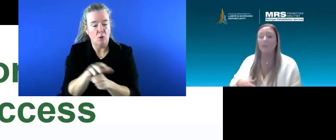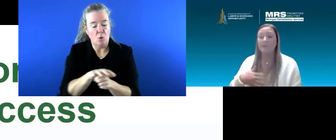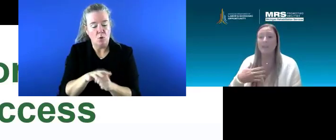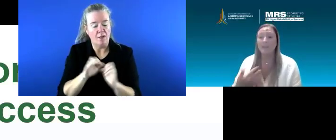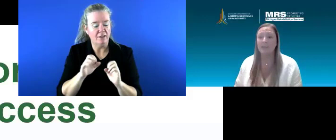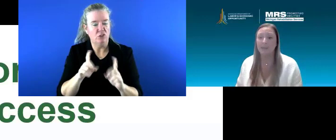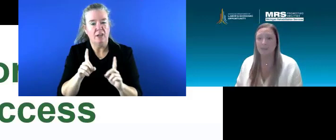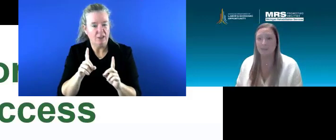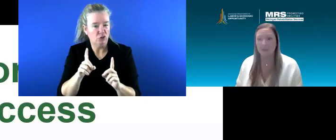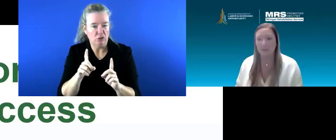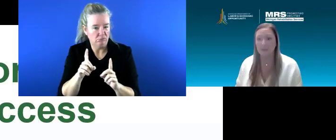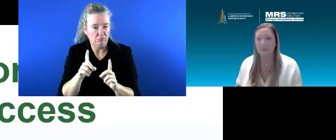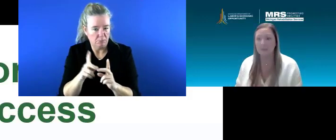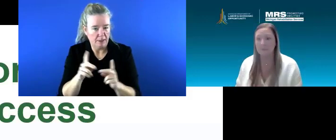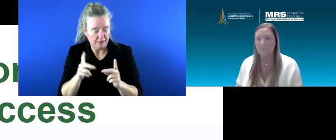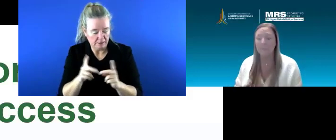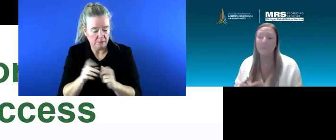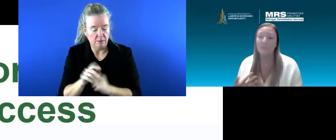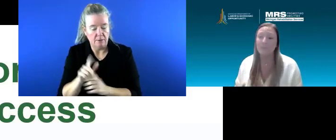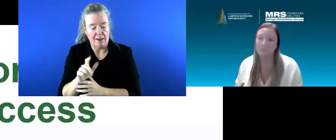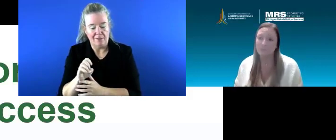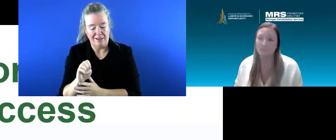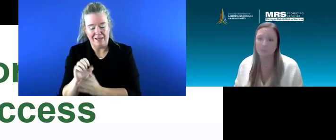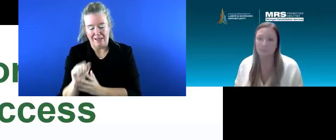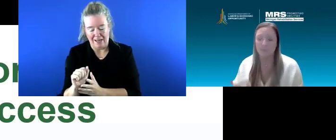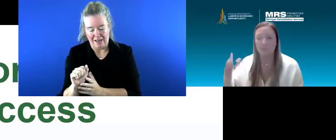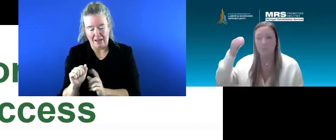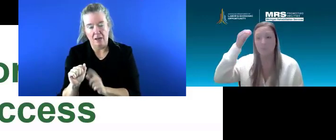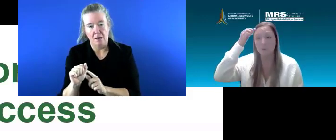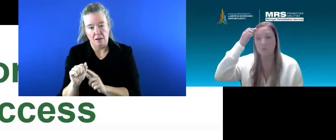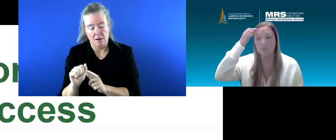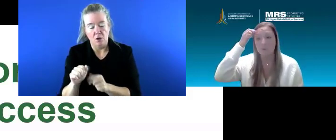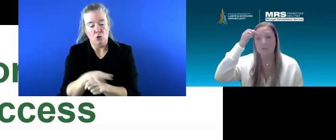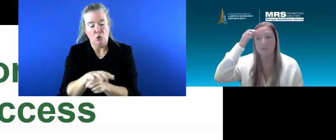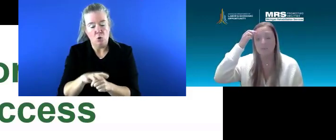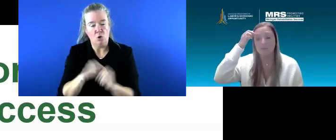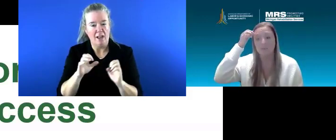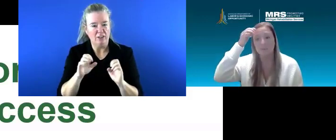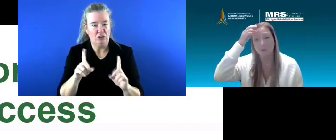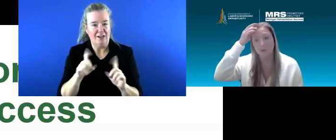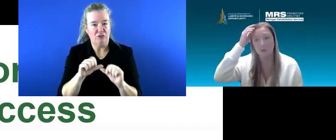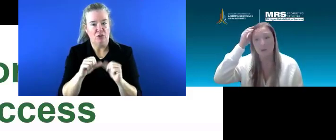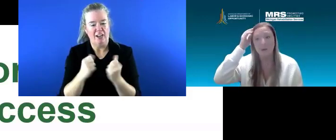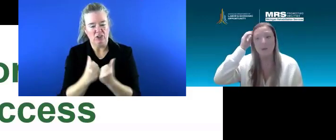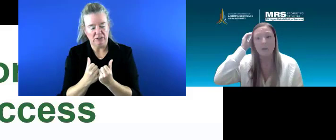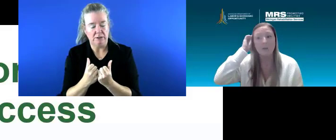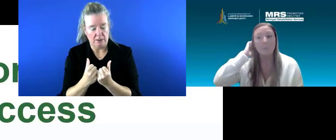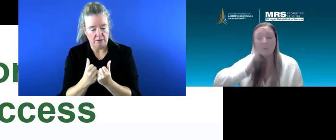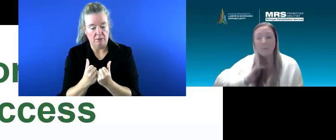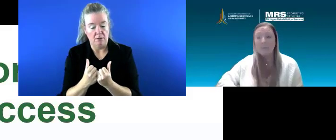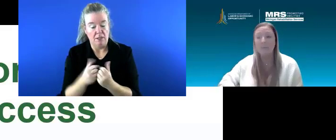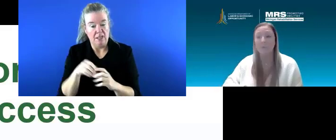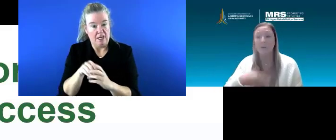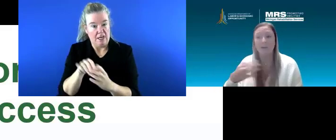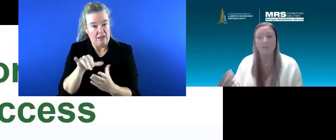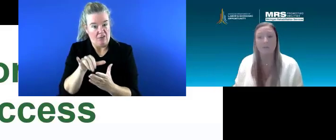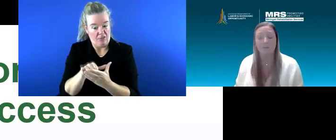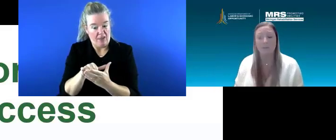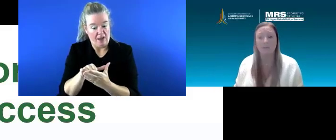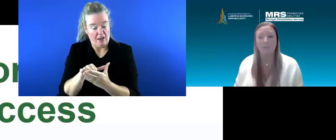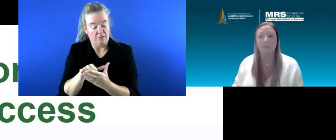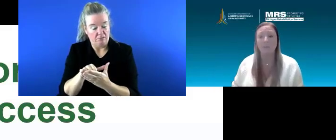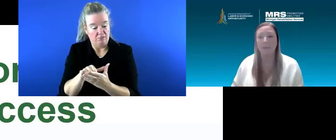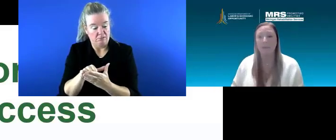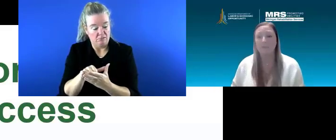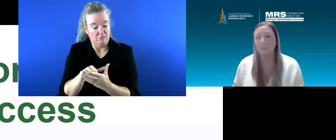And inside that LEA system, there's also some additional supports that students are getting provided